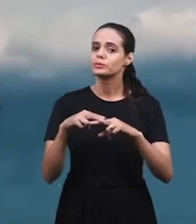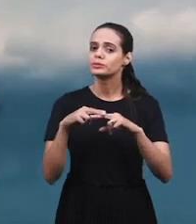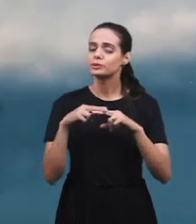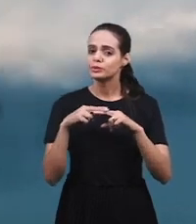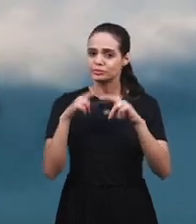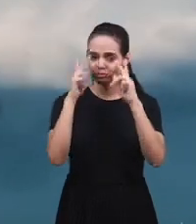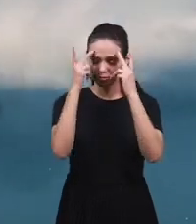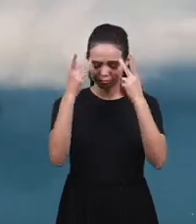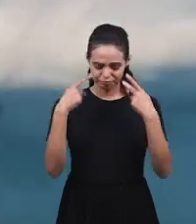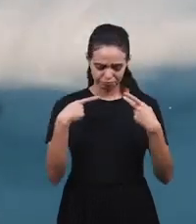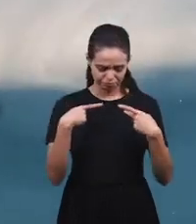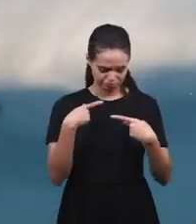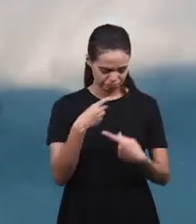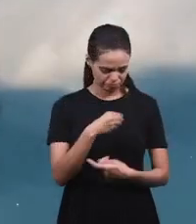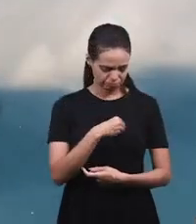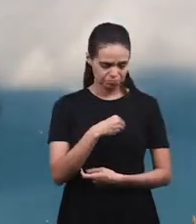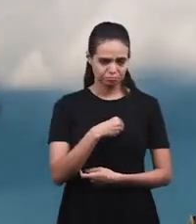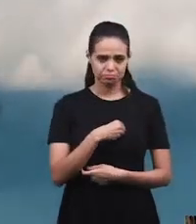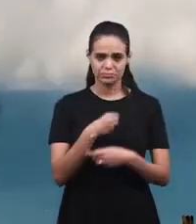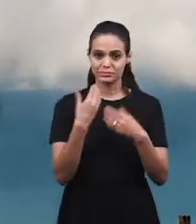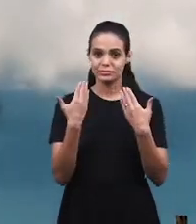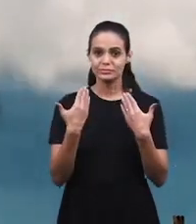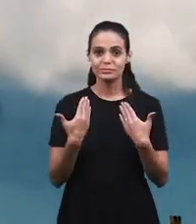me, pecador.